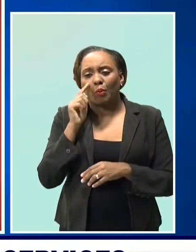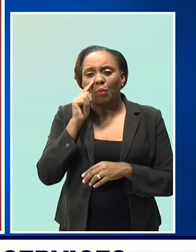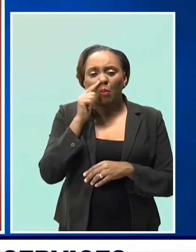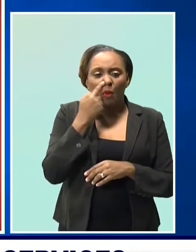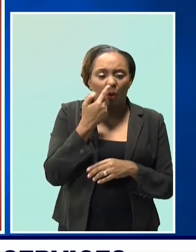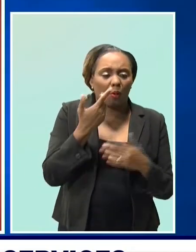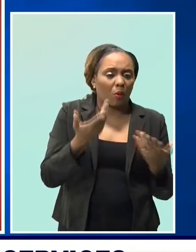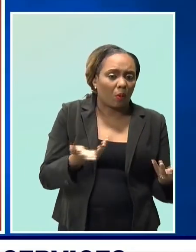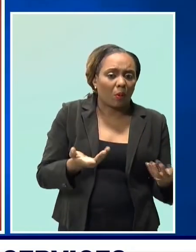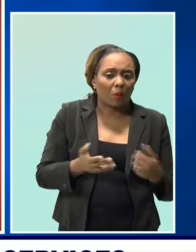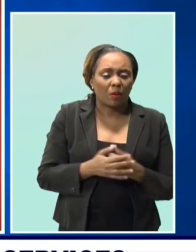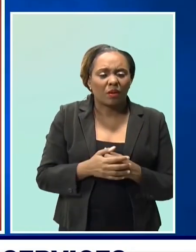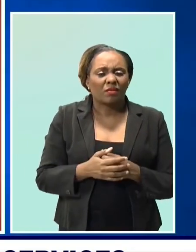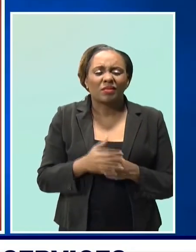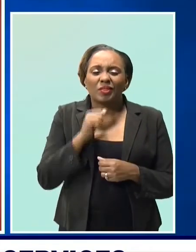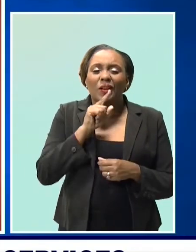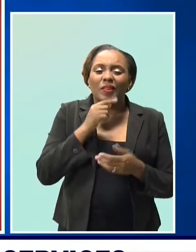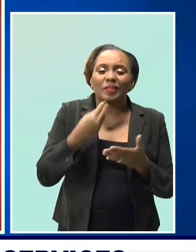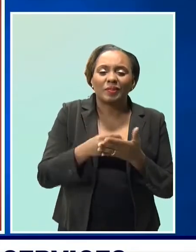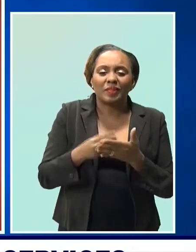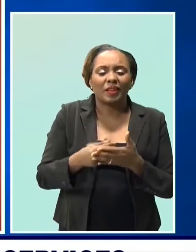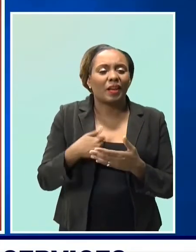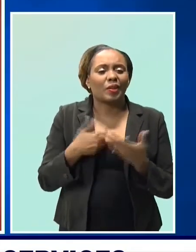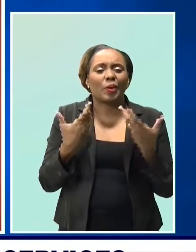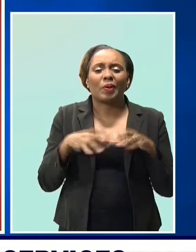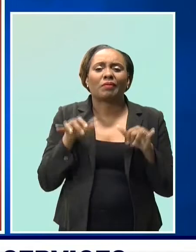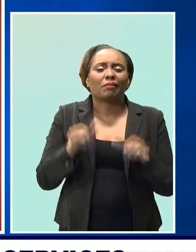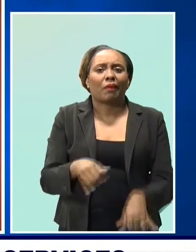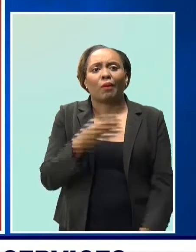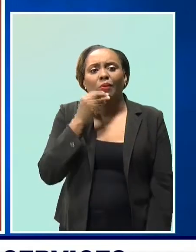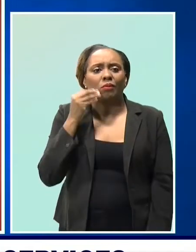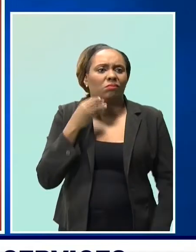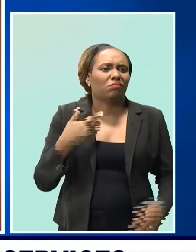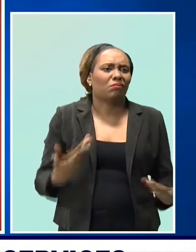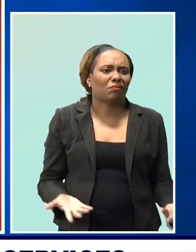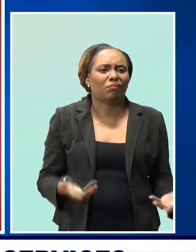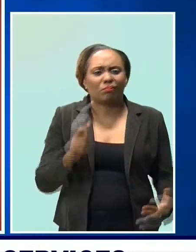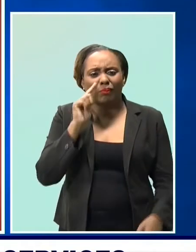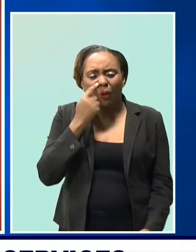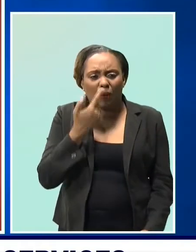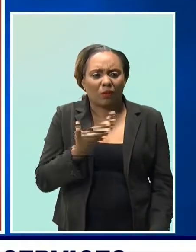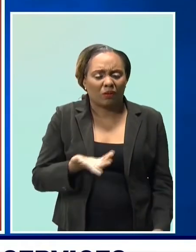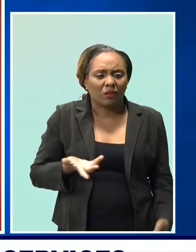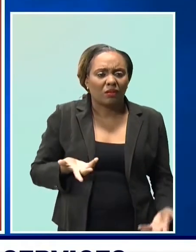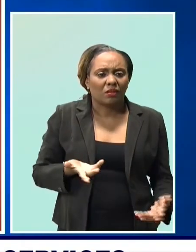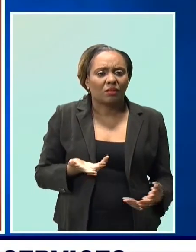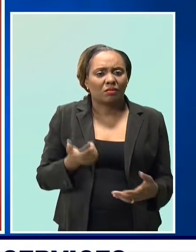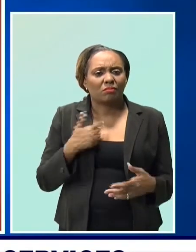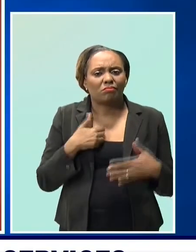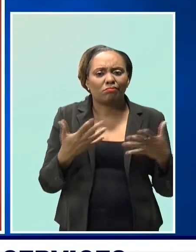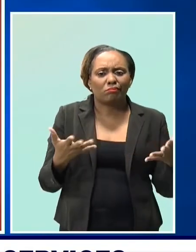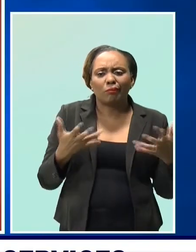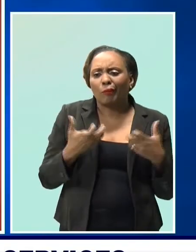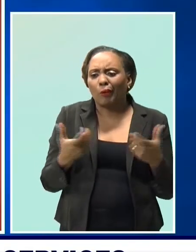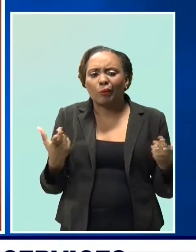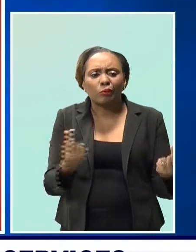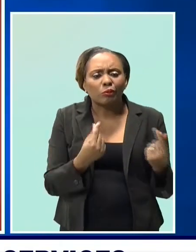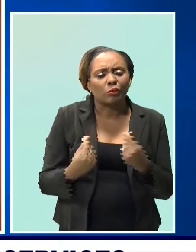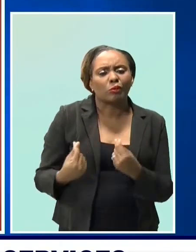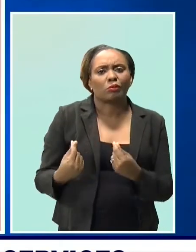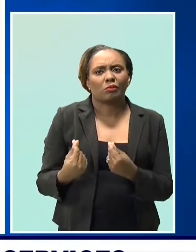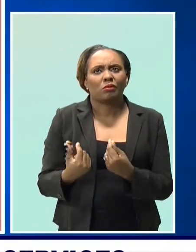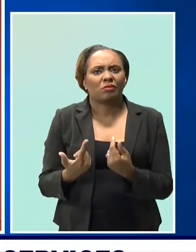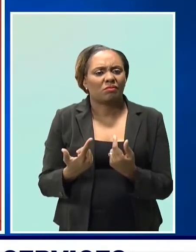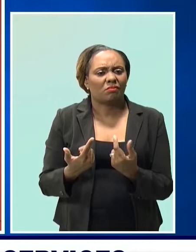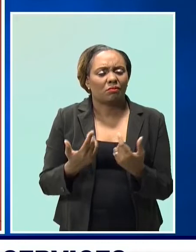honestly it's not really a case of the income, I just really don't want to be at home, to be quite honest. But yeah, so I'm just looking to keep myself occupied and going